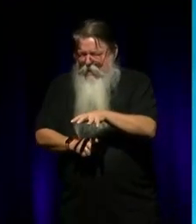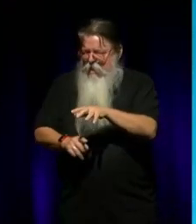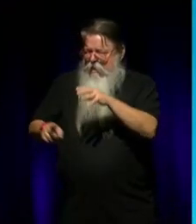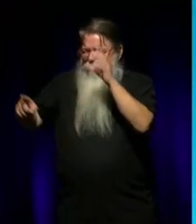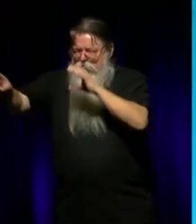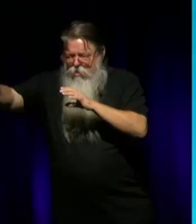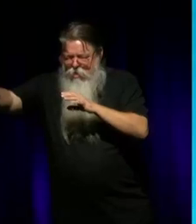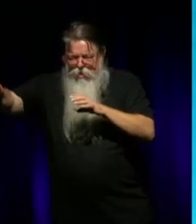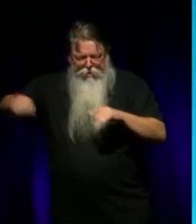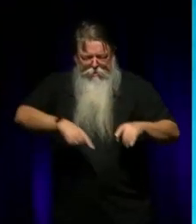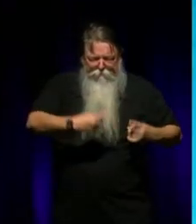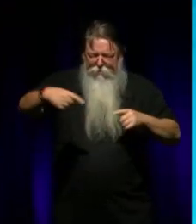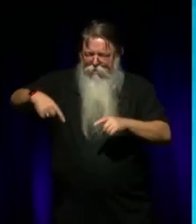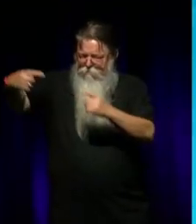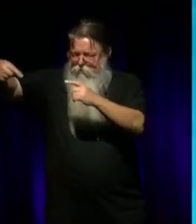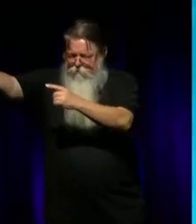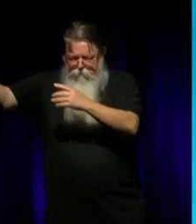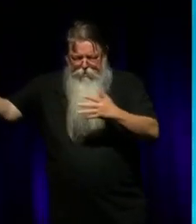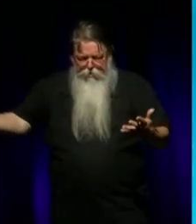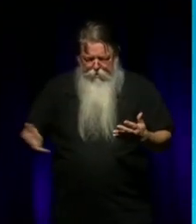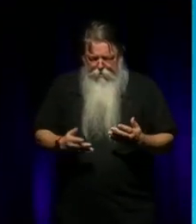Um, and, I think, um,